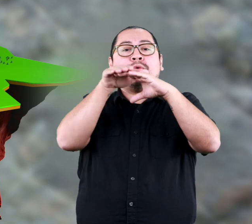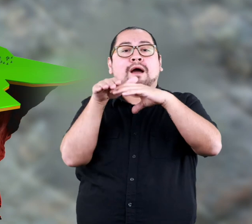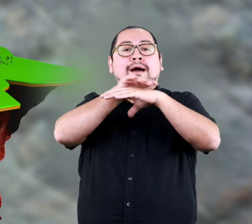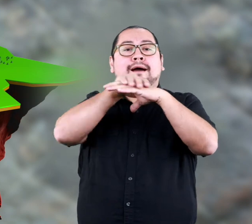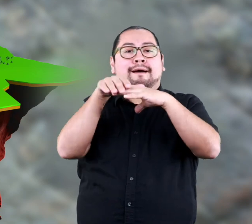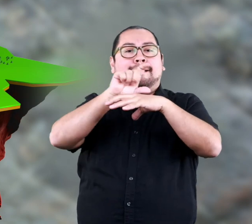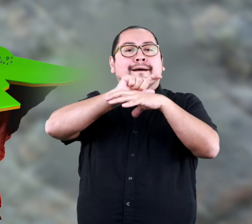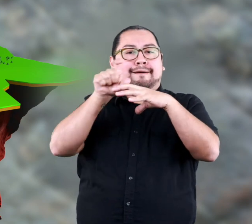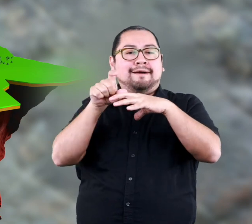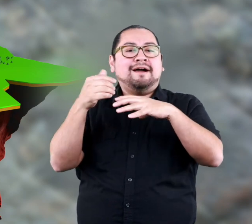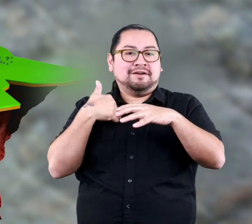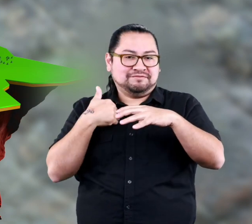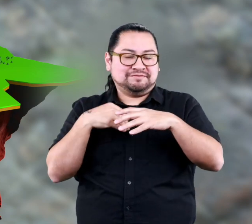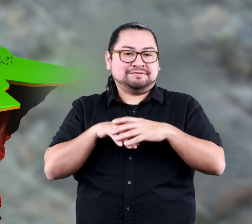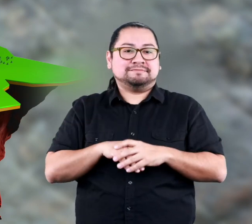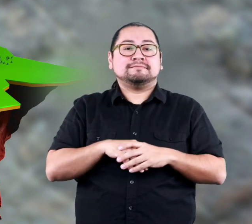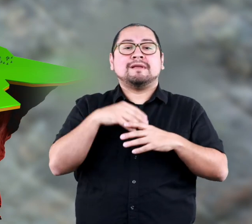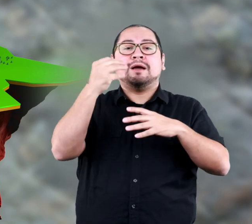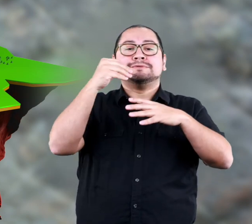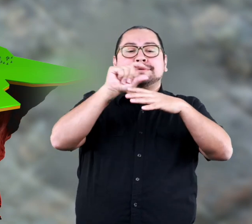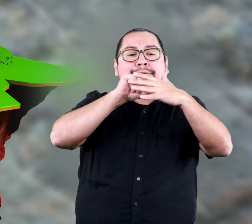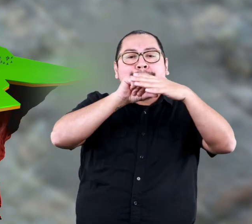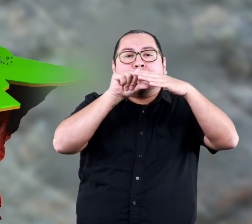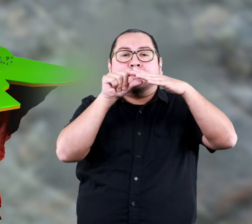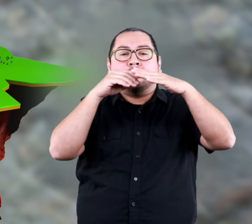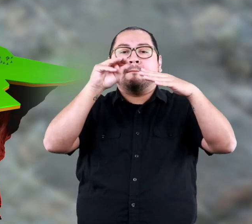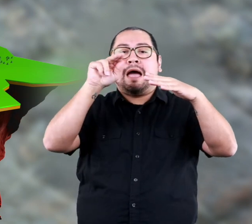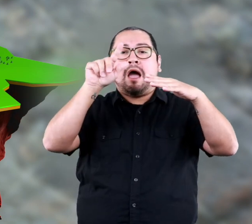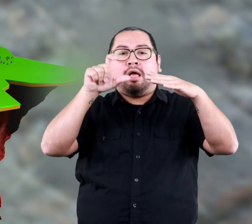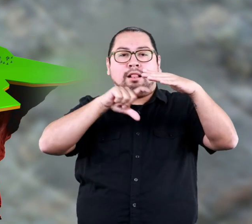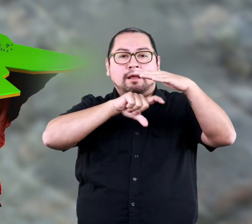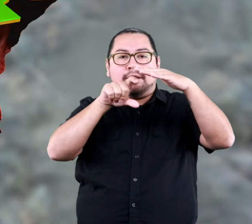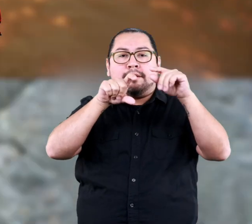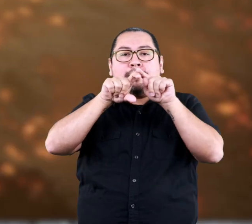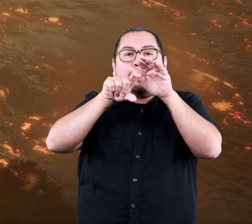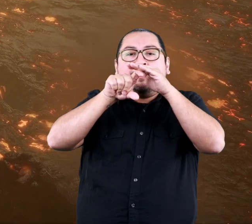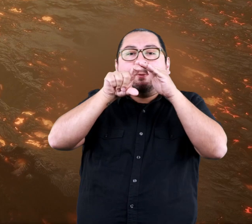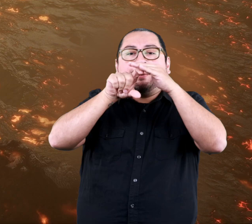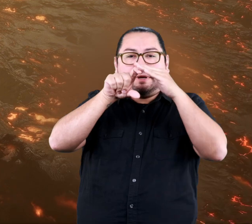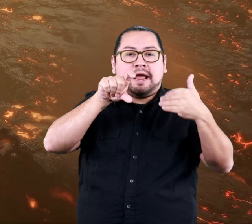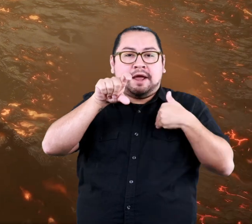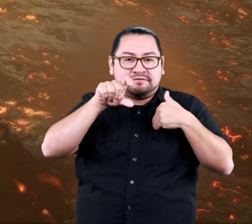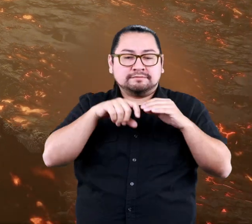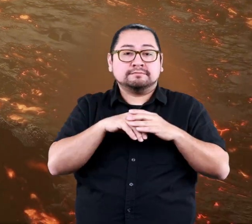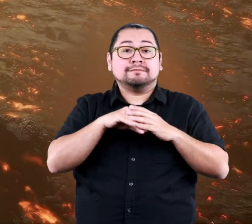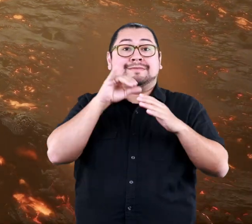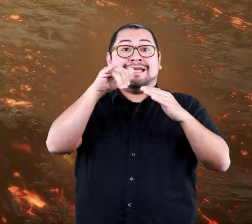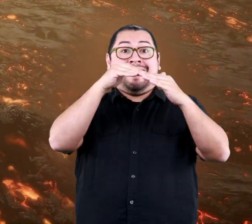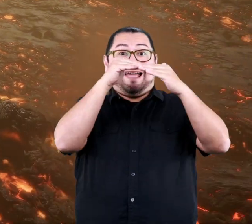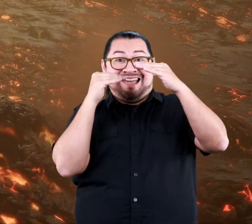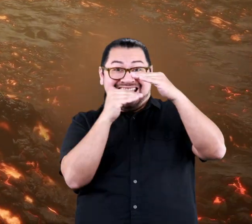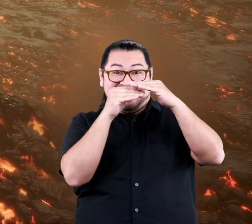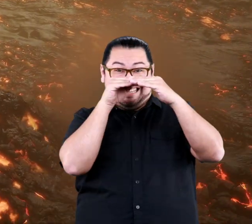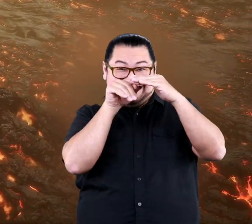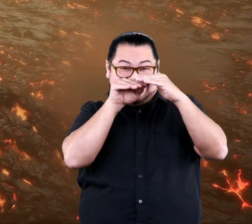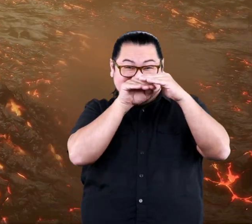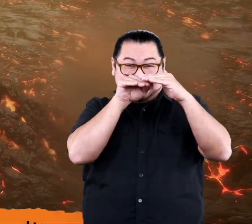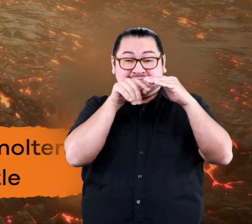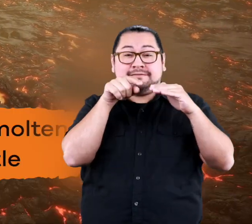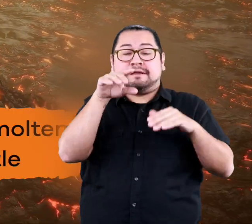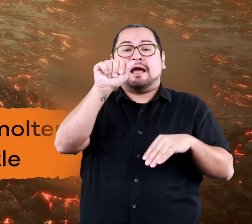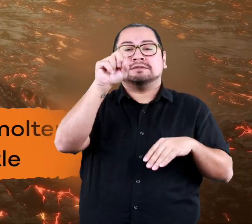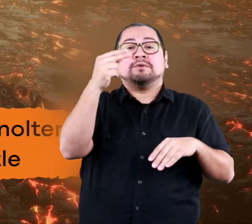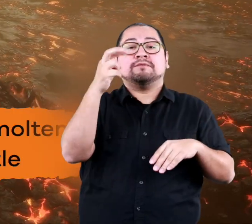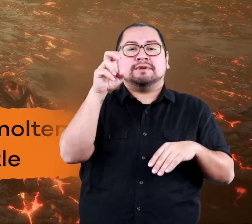both the earth's crust and the solid part of the upper mantle. Beneath this area is the asthenosphere,